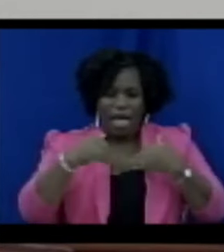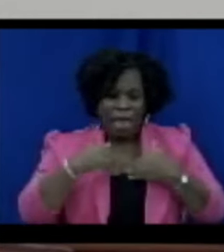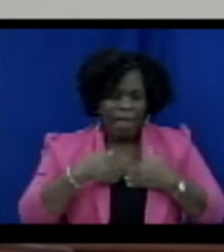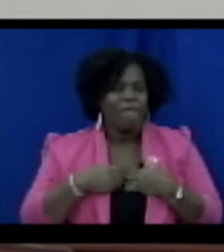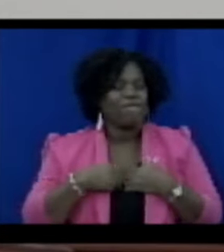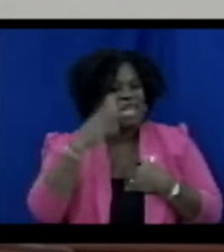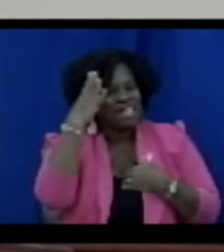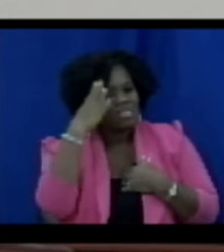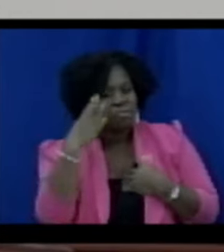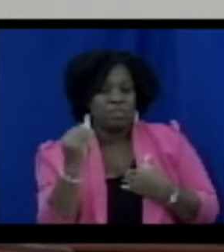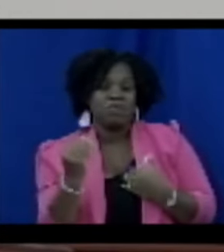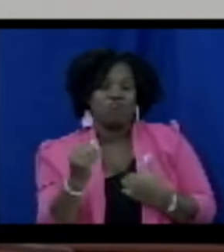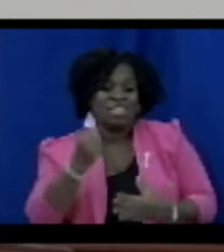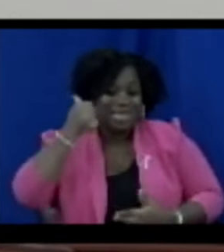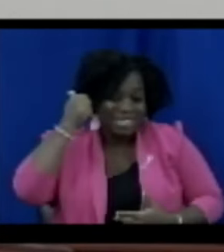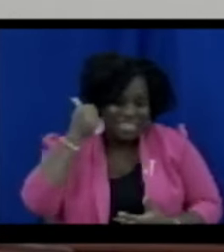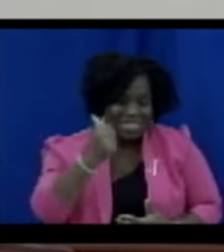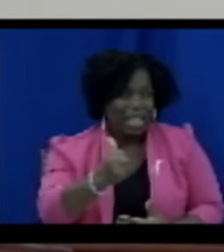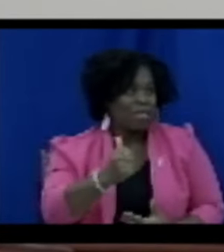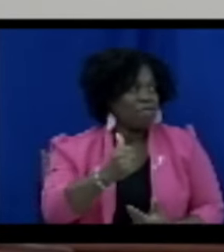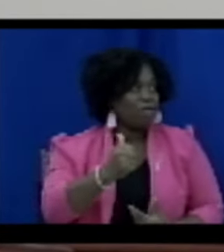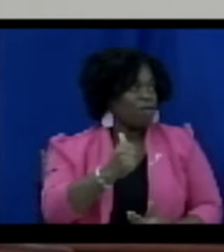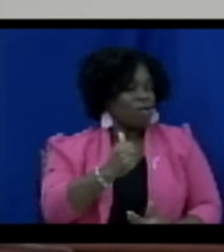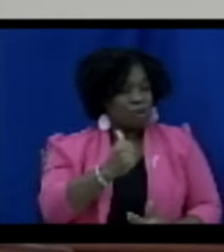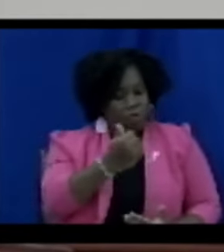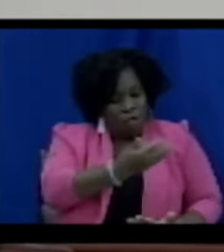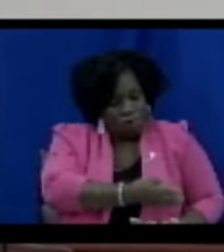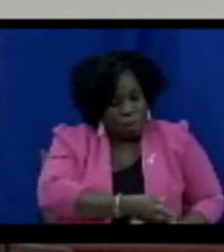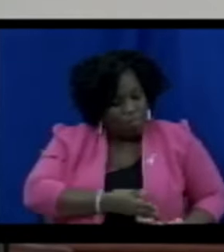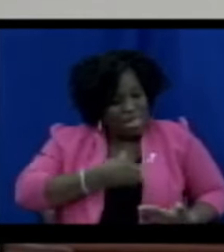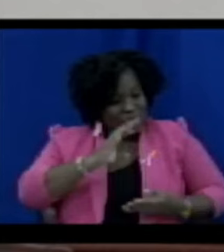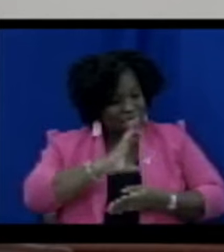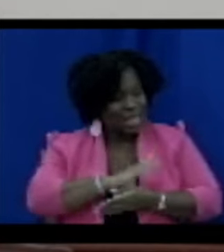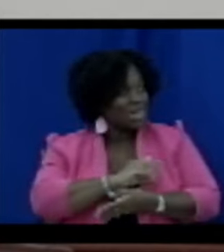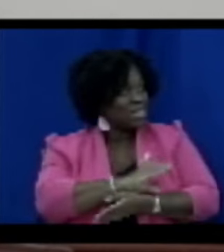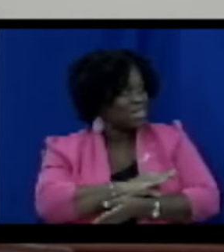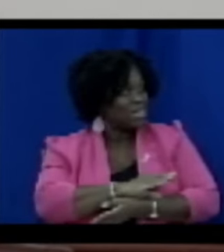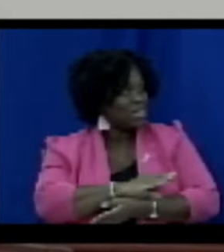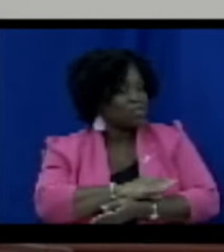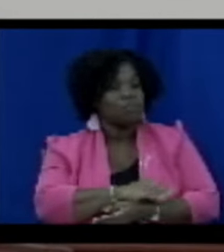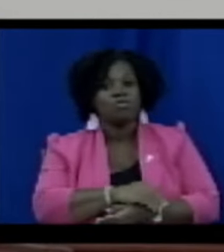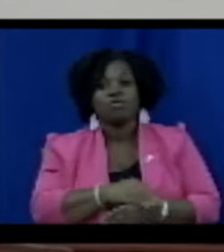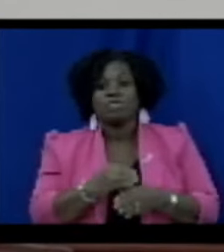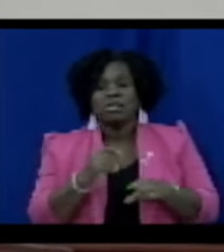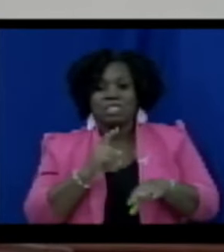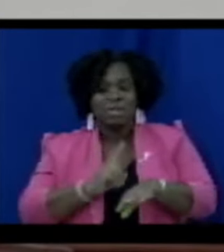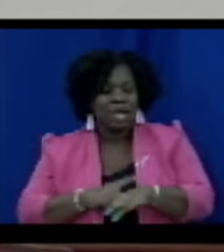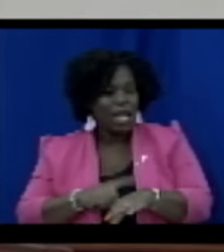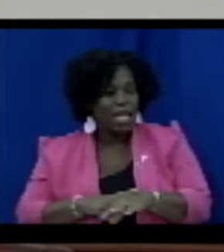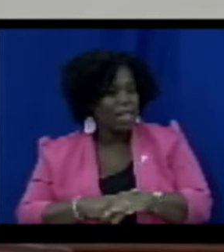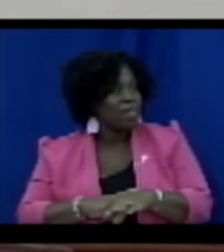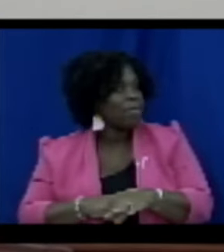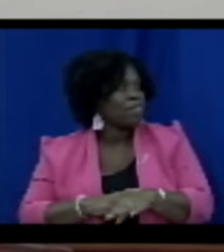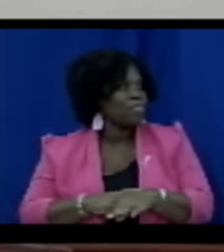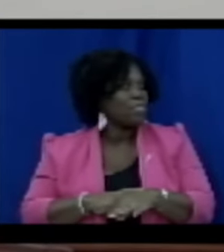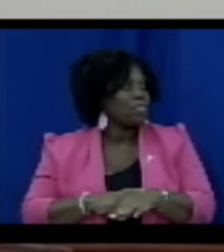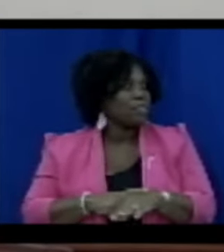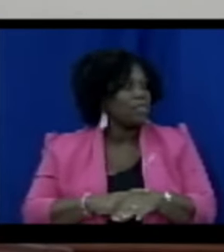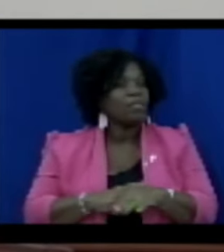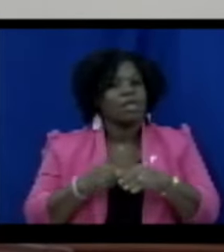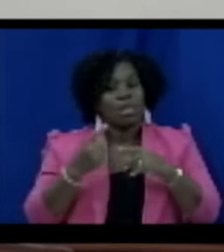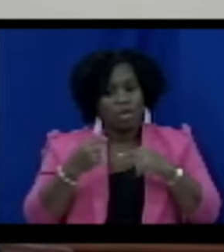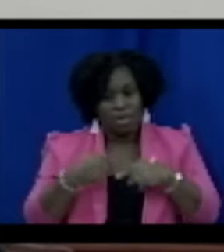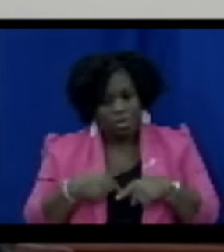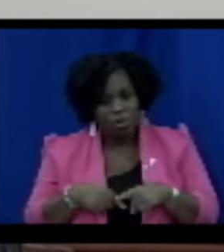she would have gone through from self-detection to the point where she rang a bell in Colombia completing her